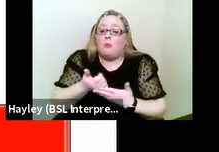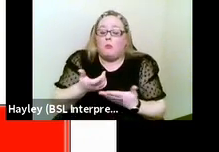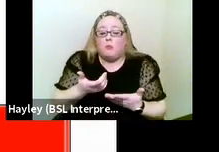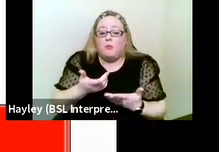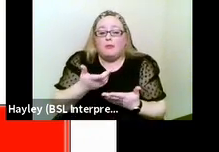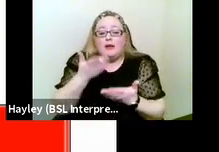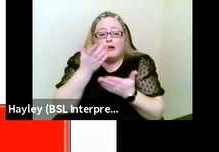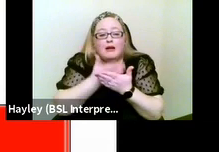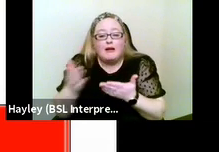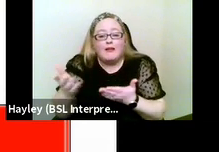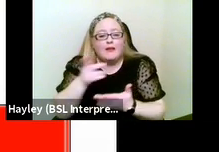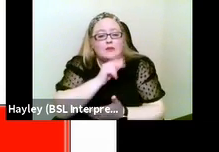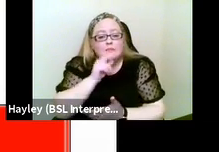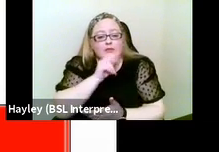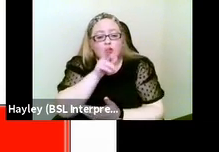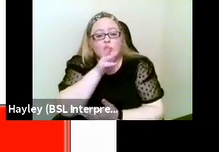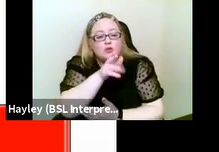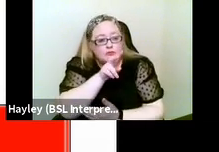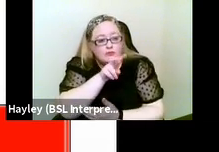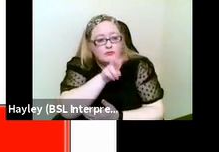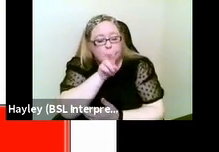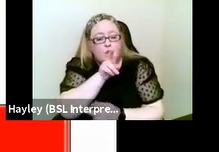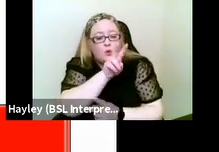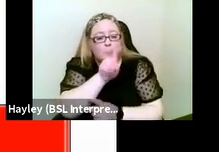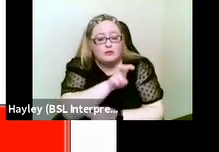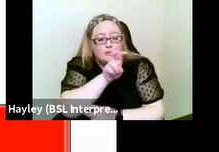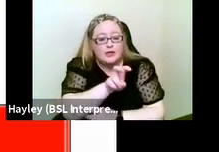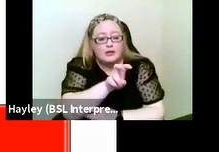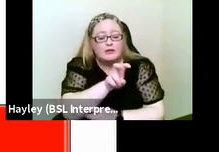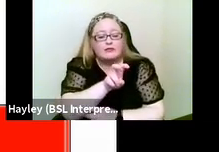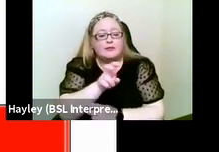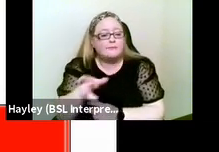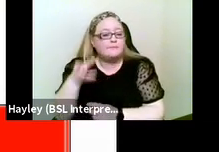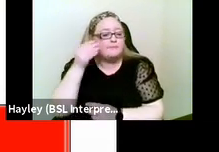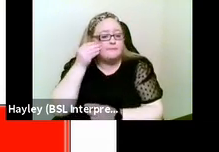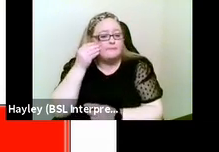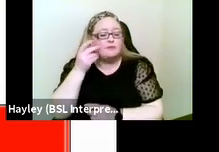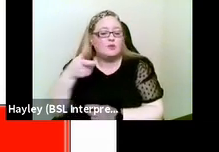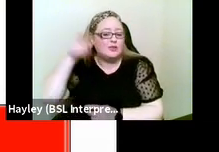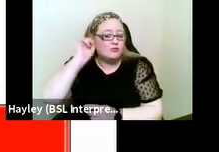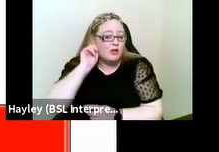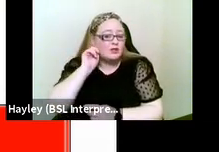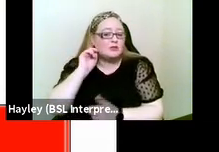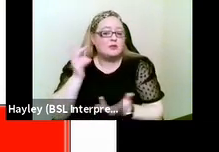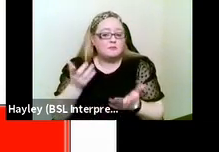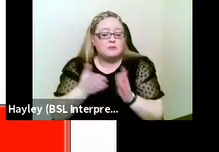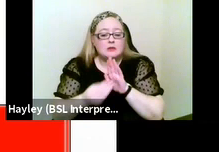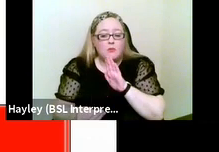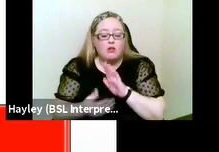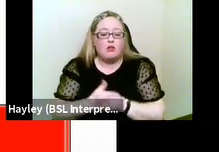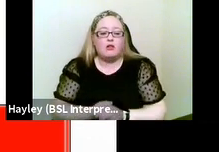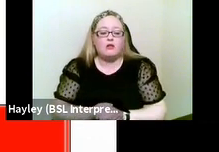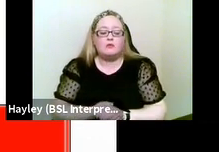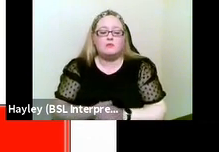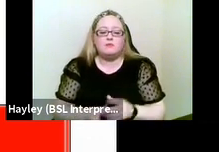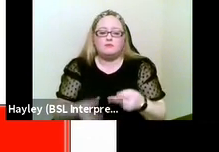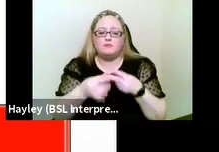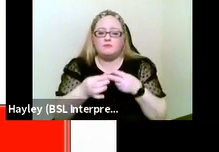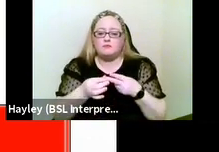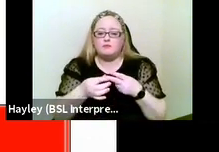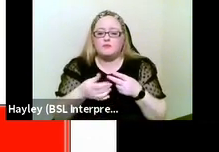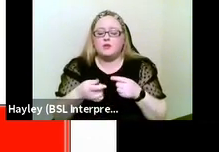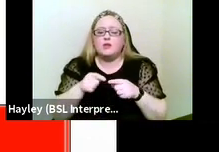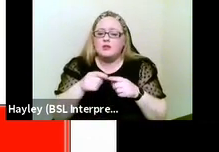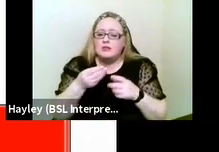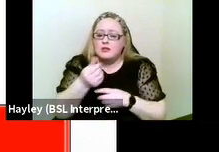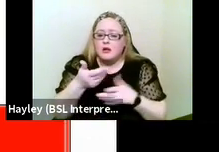some residual vision and hearing aids, for example. For some people who are using sign language,